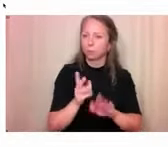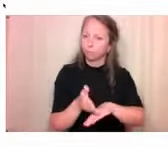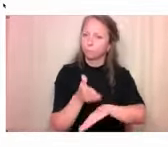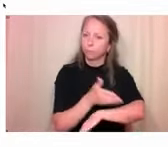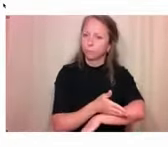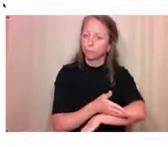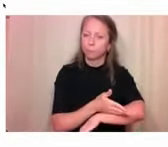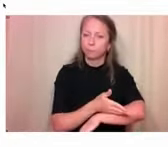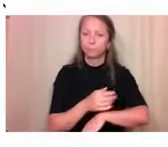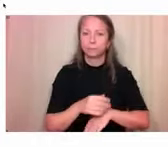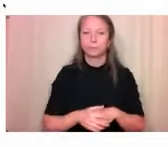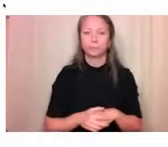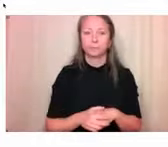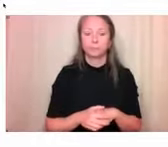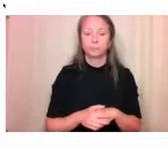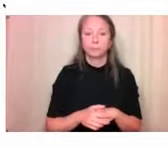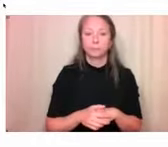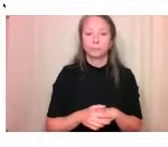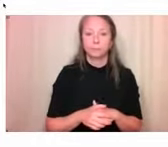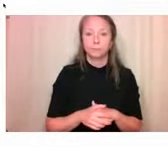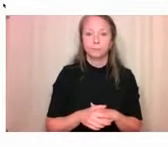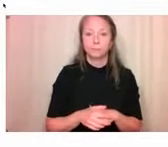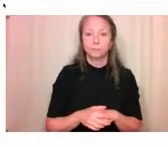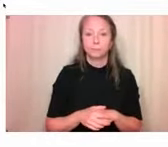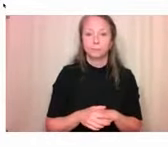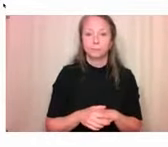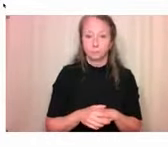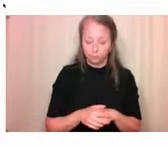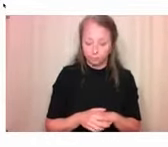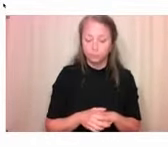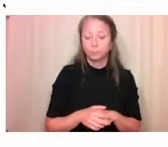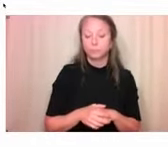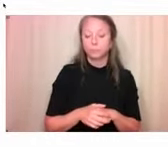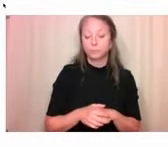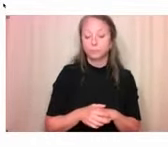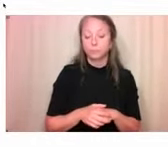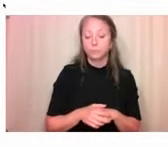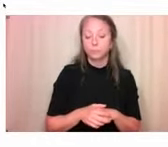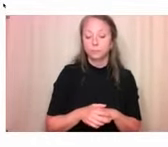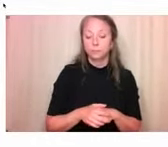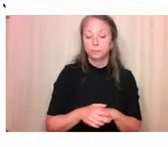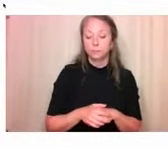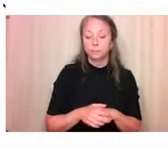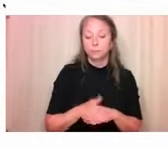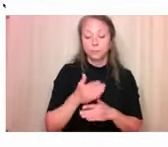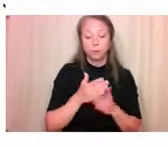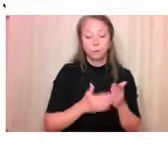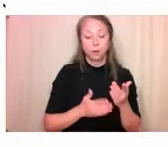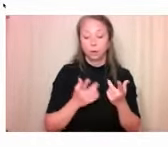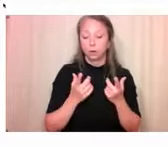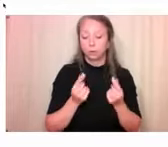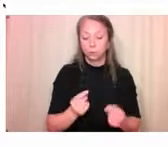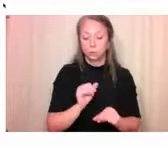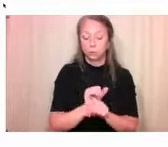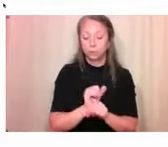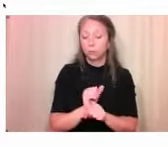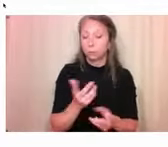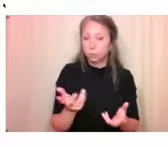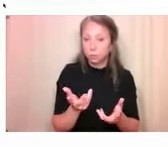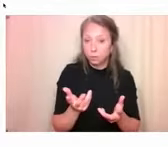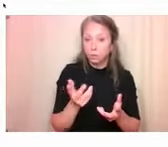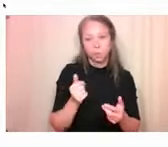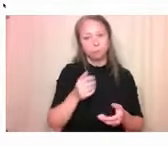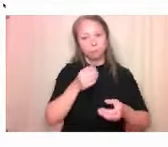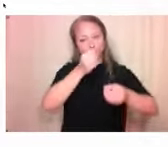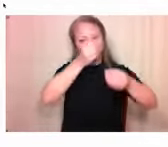So part of our role is, of course, to grow academic knowledge and contribute to our field of research, which